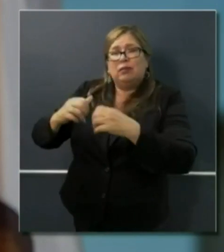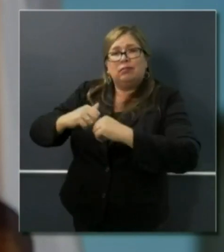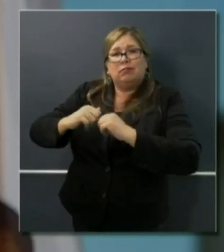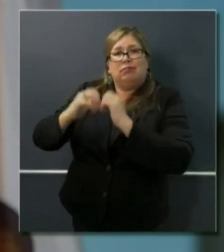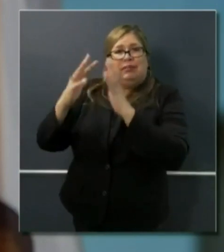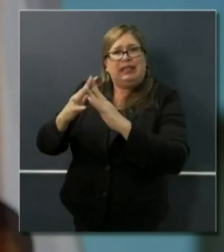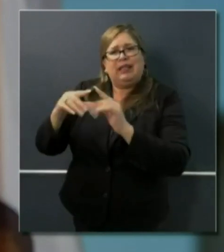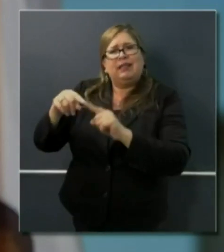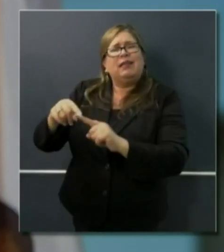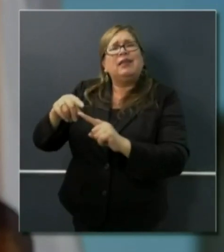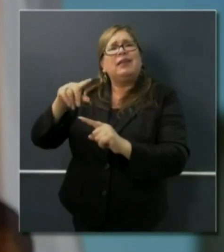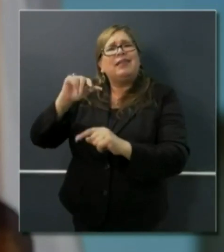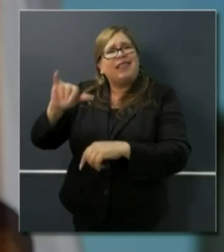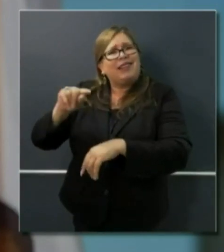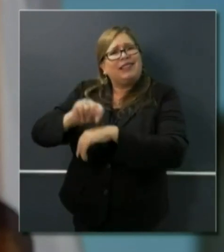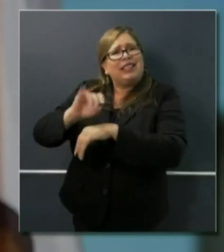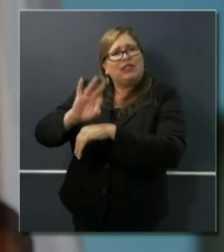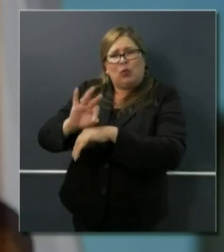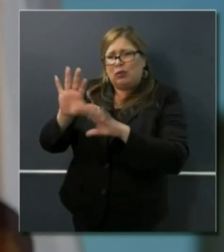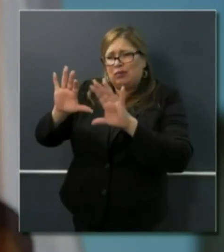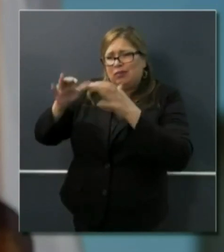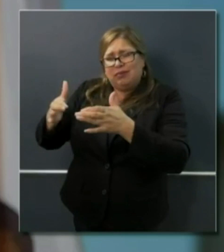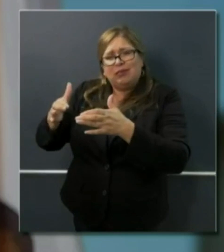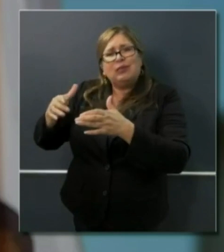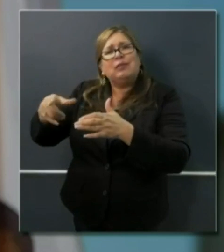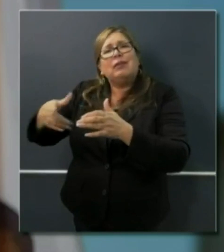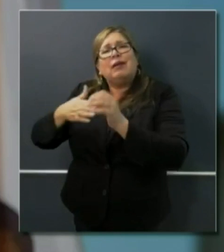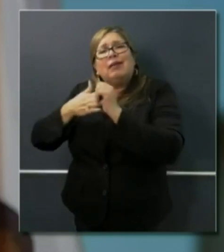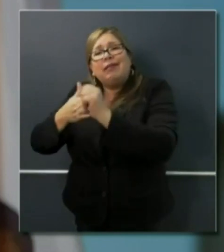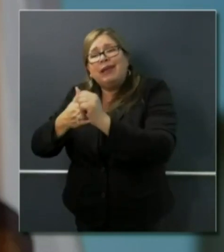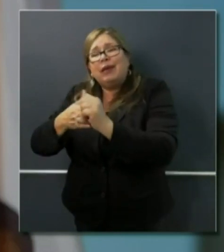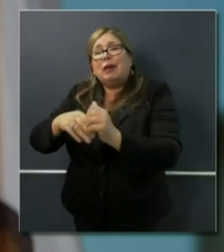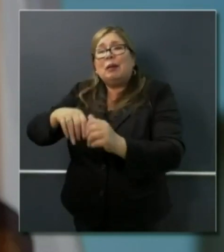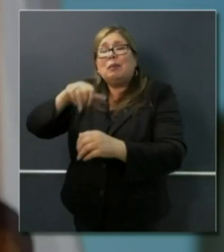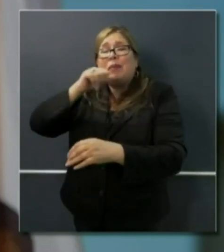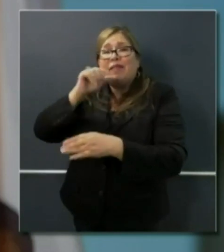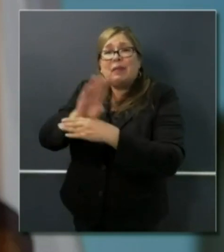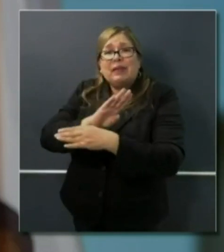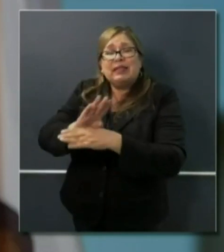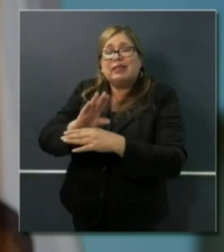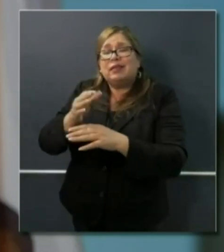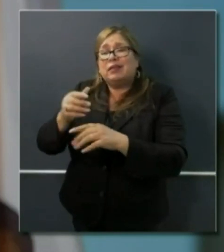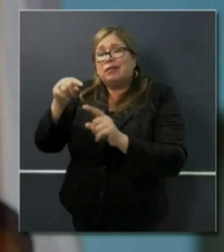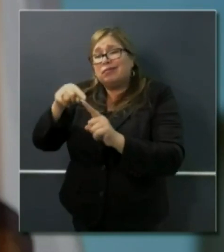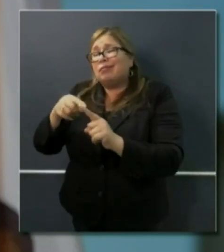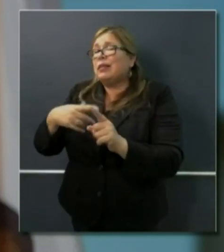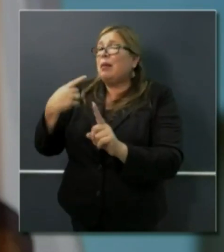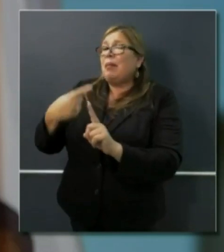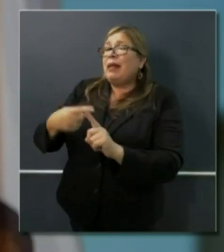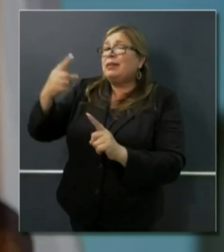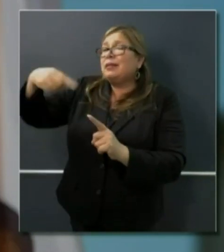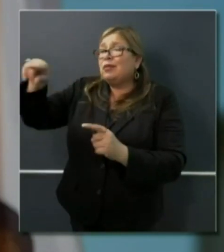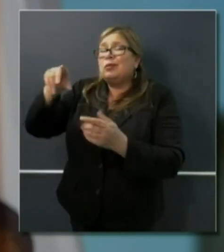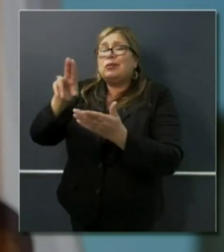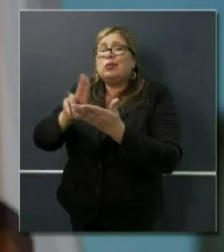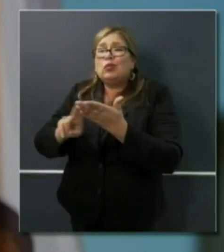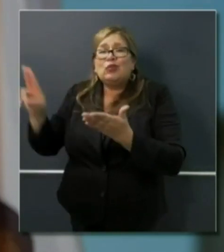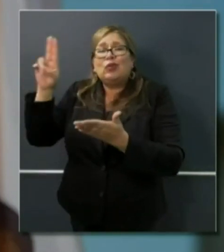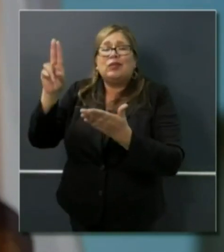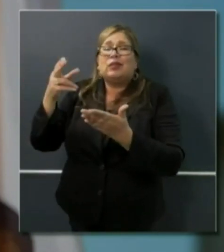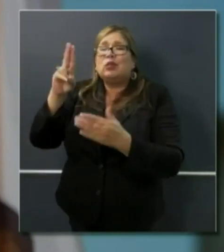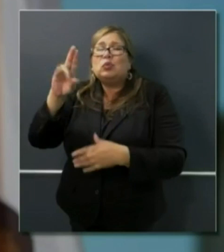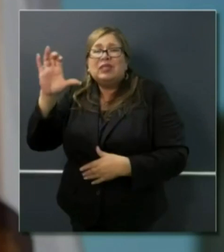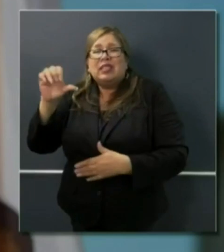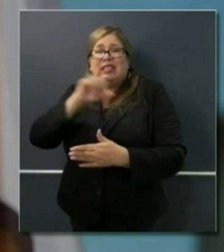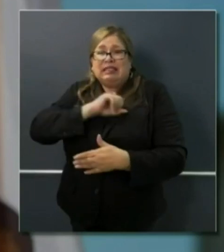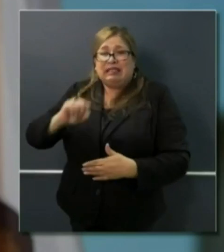insurance companies in California, as well as leaders in academia and research from Stanford University, RUCs, among